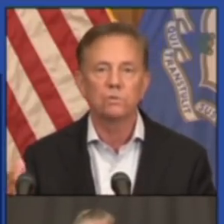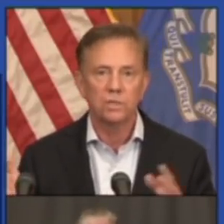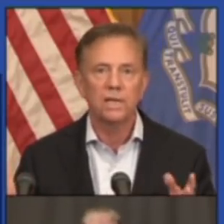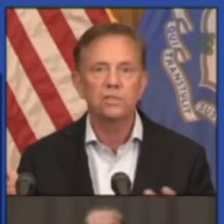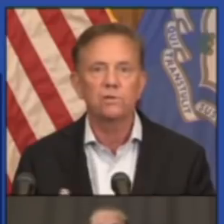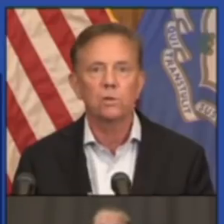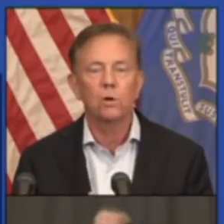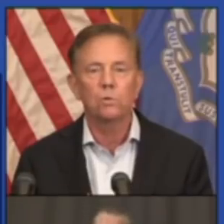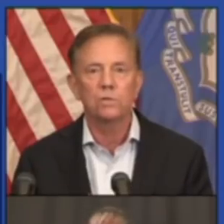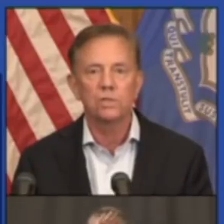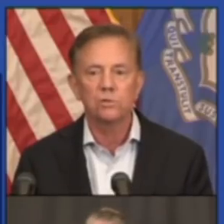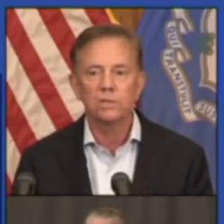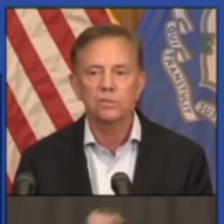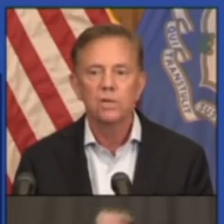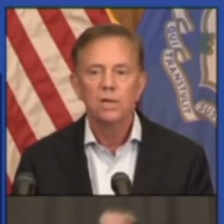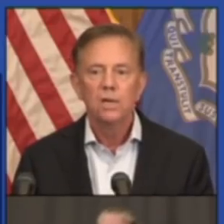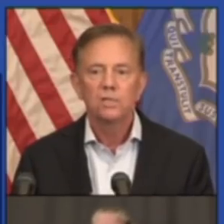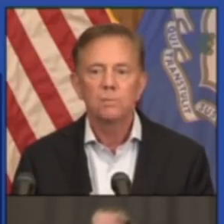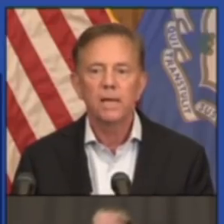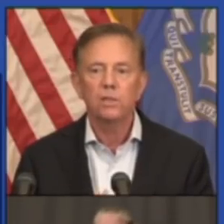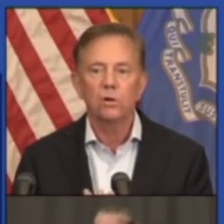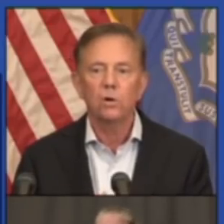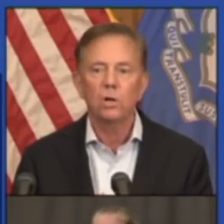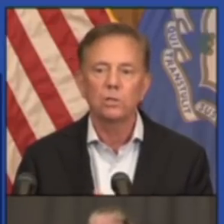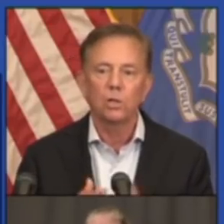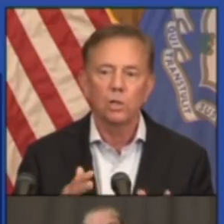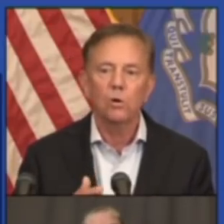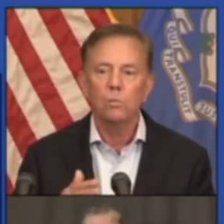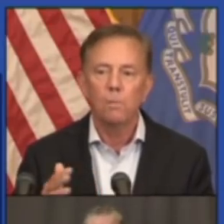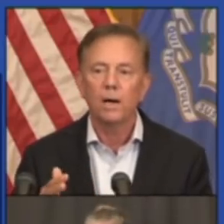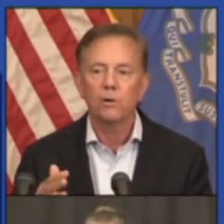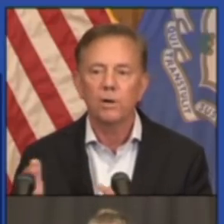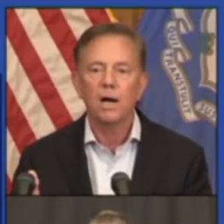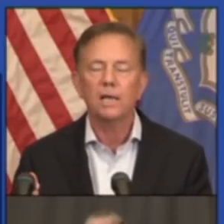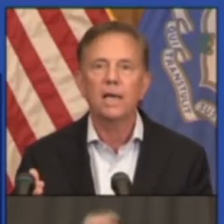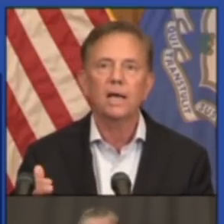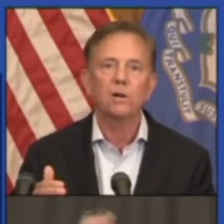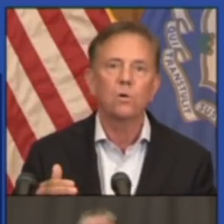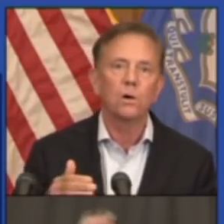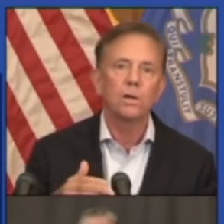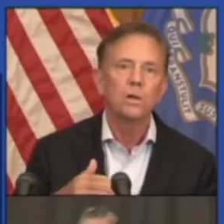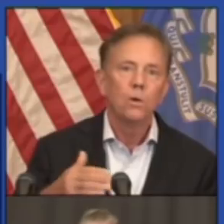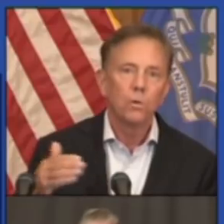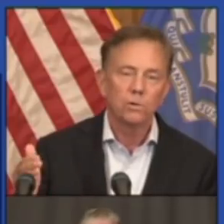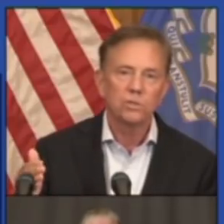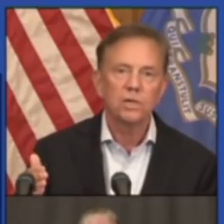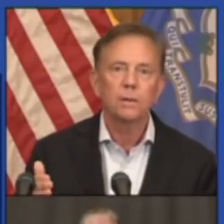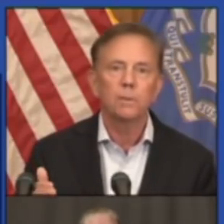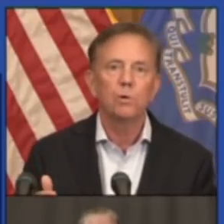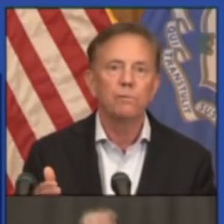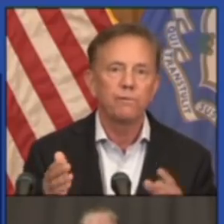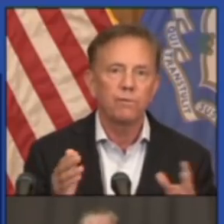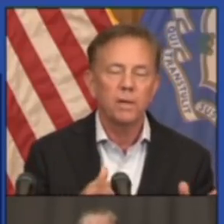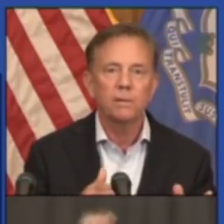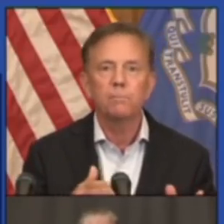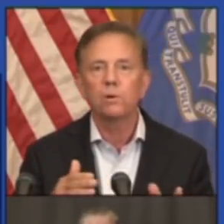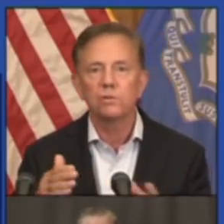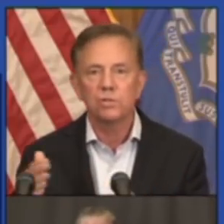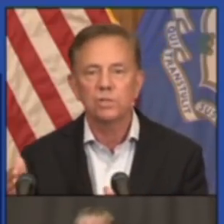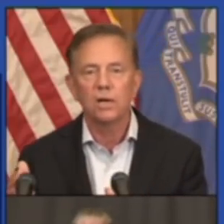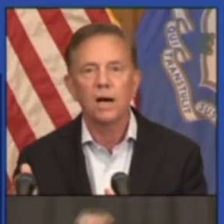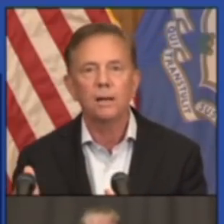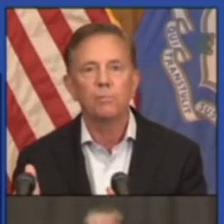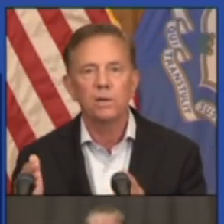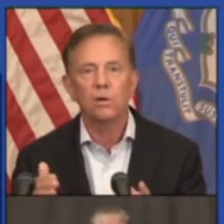schools in each of your local districts to make the call in the low, moderate, high category, whether it's time to move from in